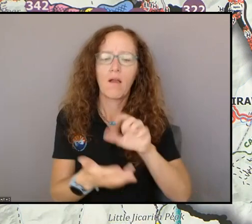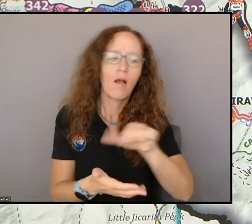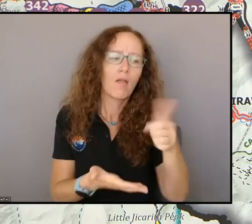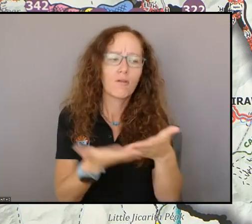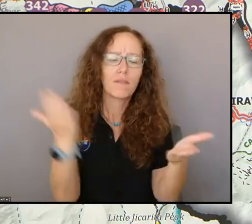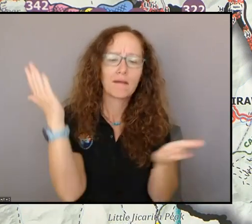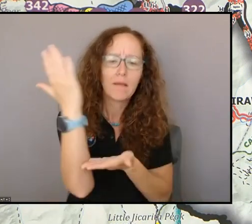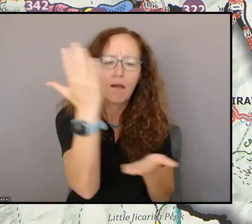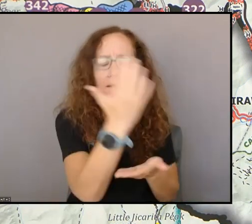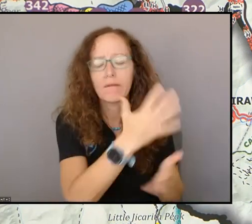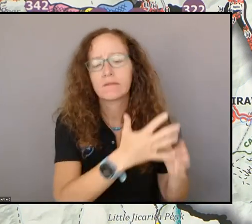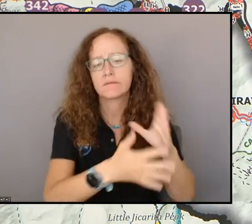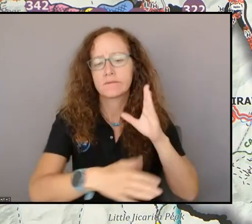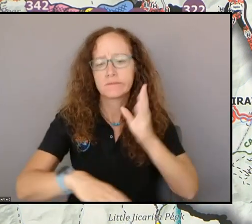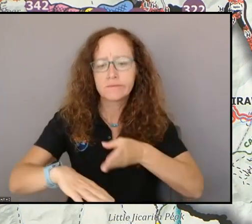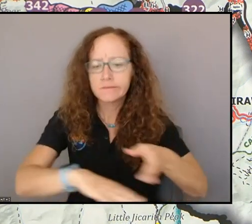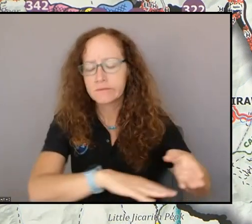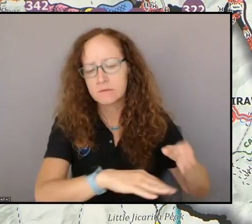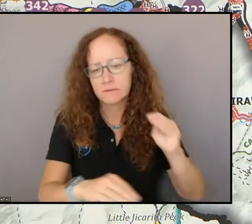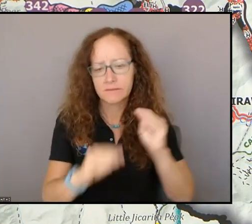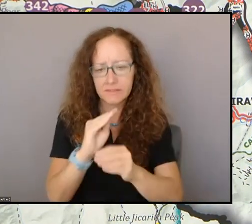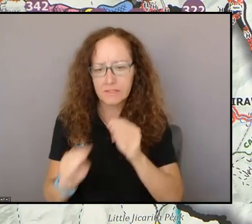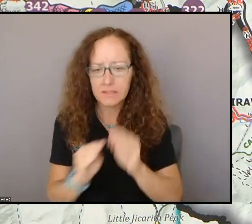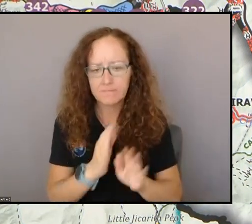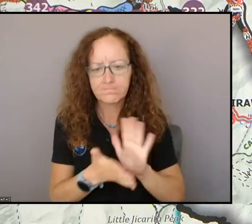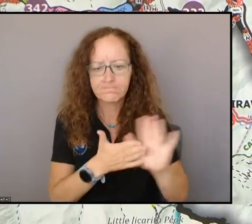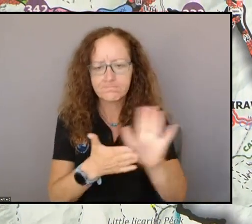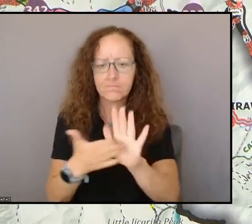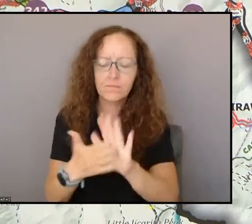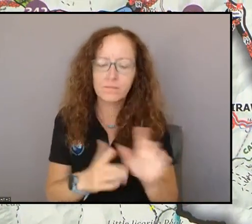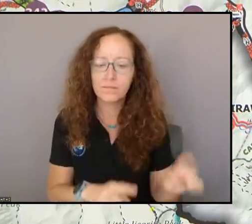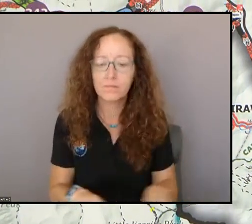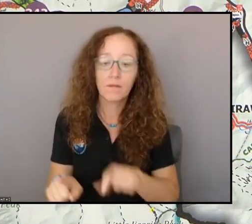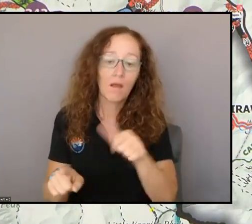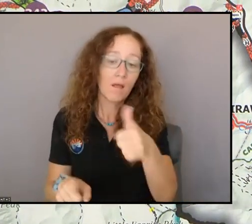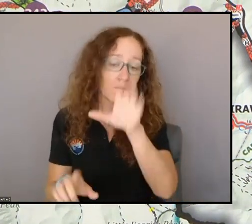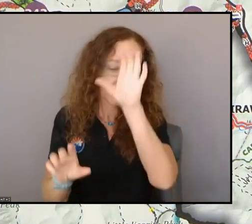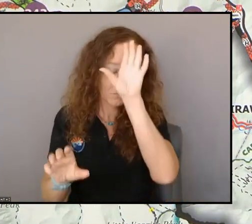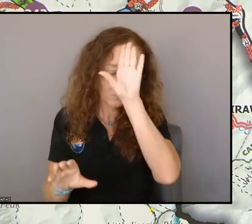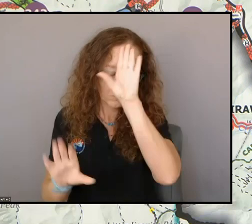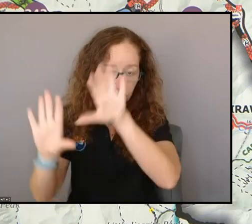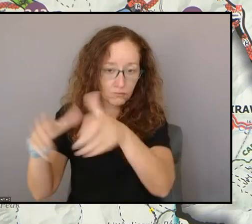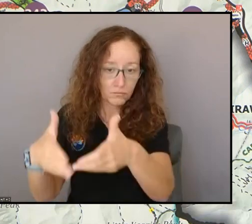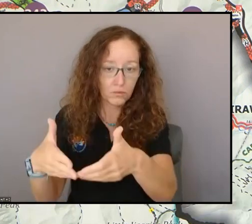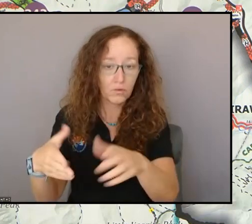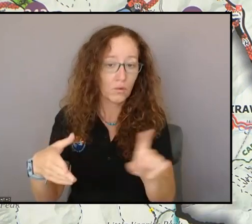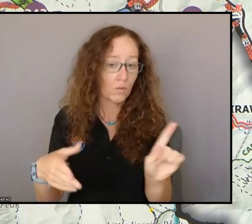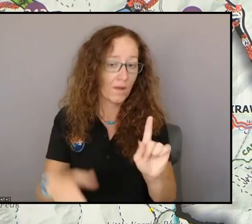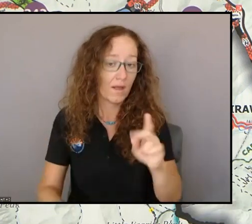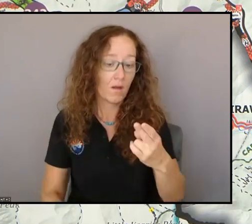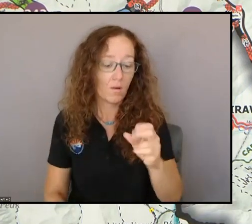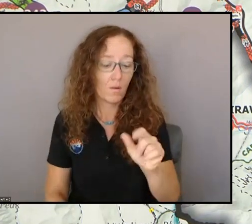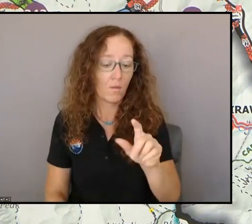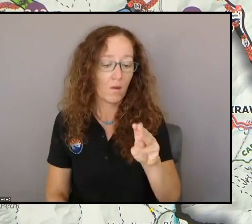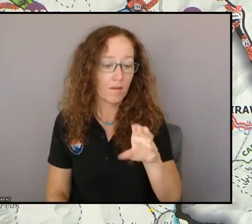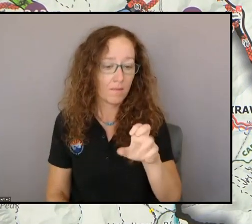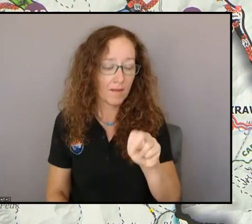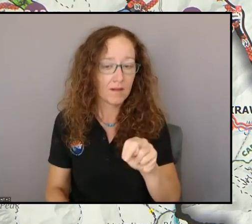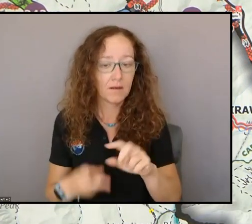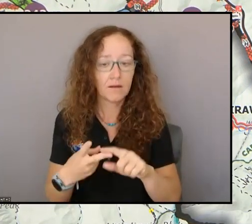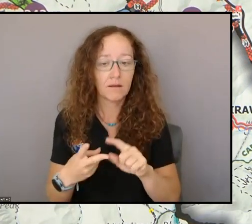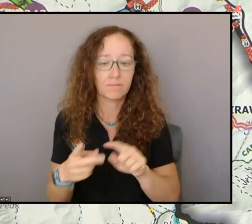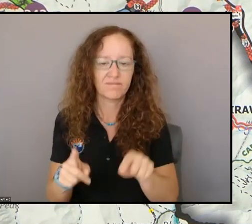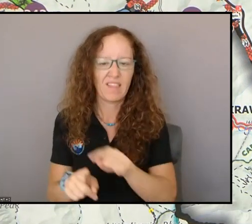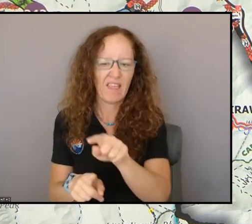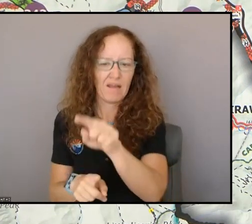clean that up. And then we do have crews up in the Holman and Cleveland areas doing the same work. We've gotten a lot of good